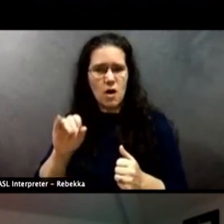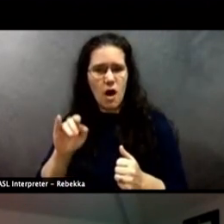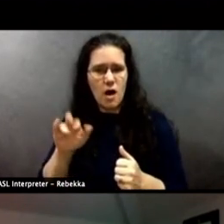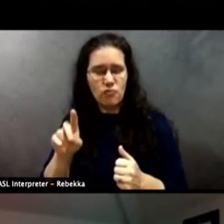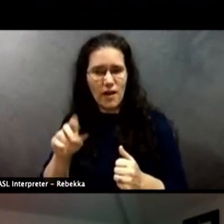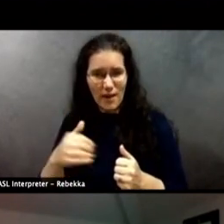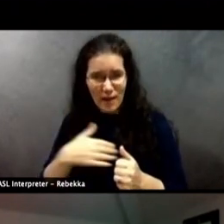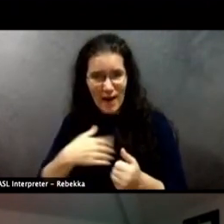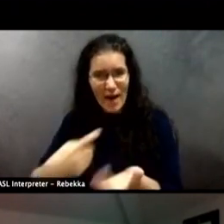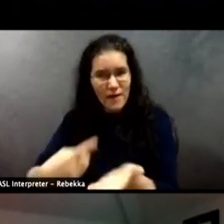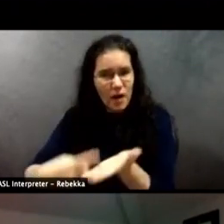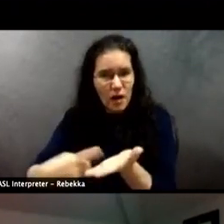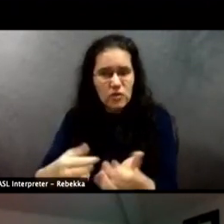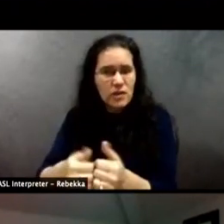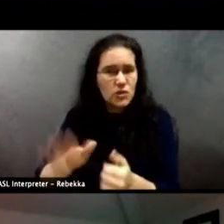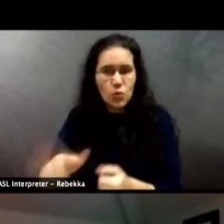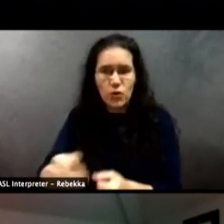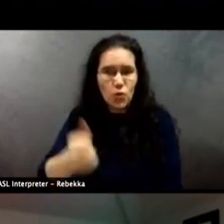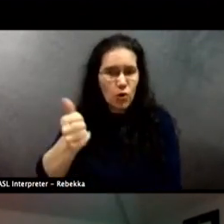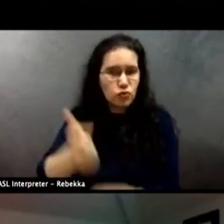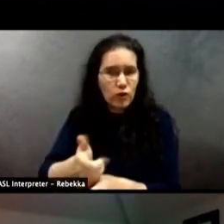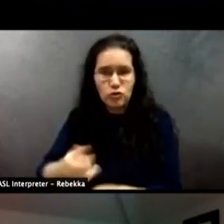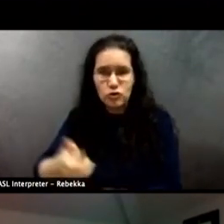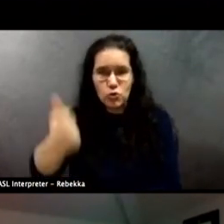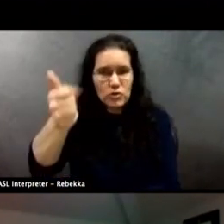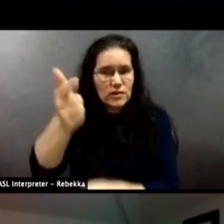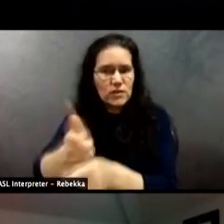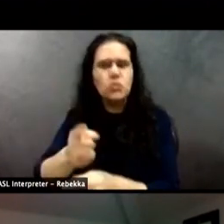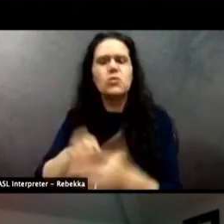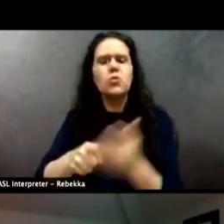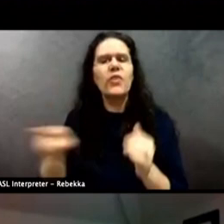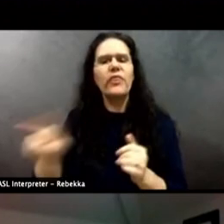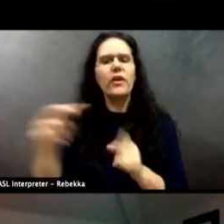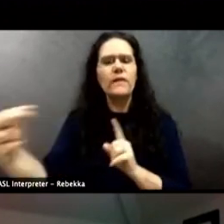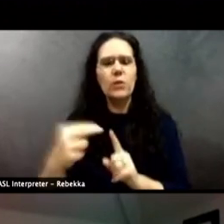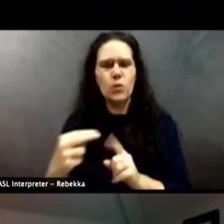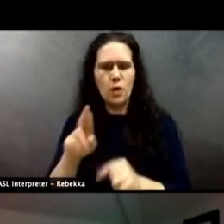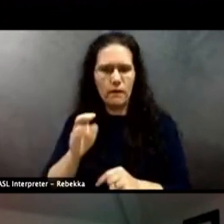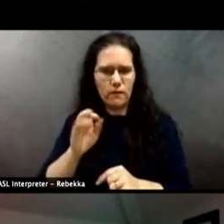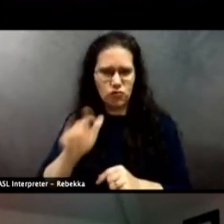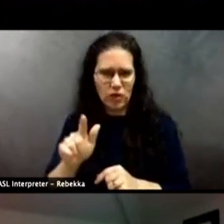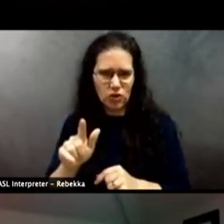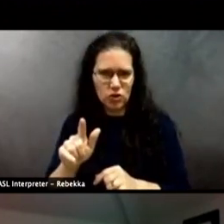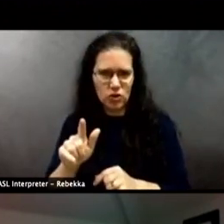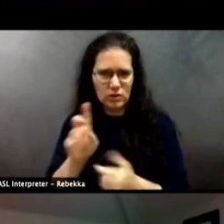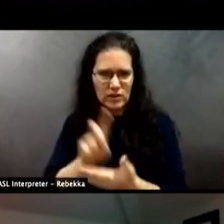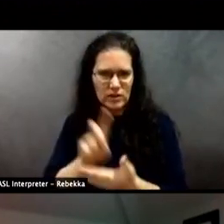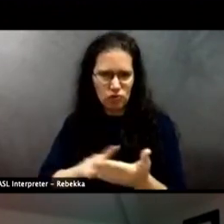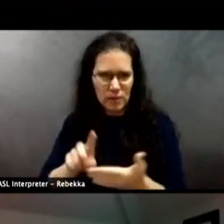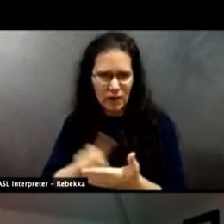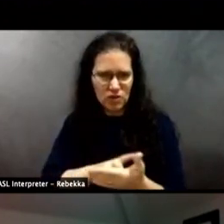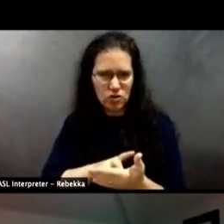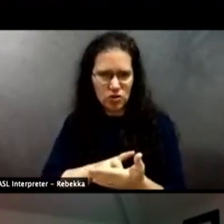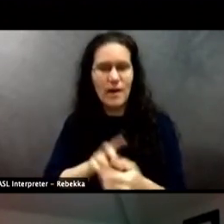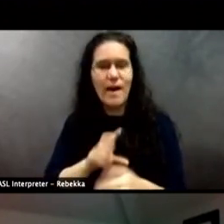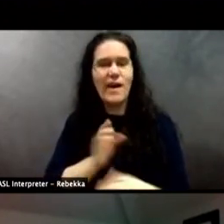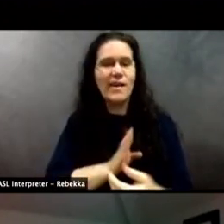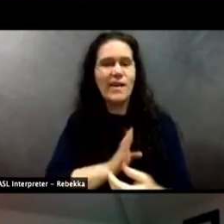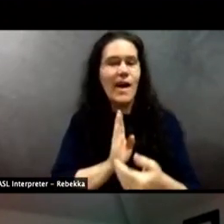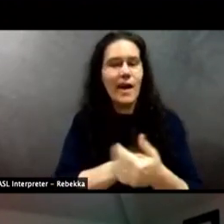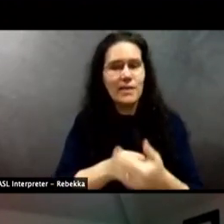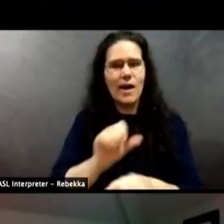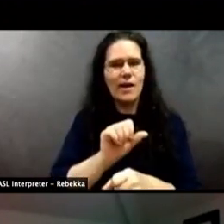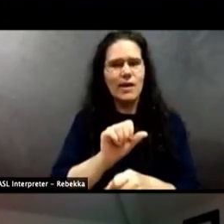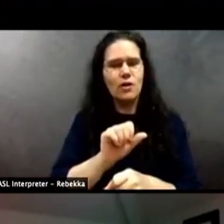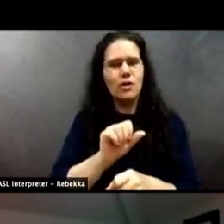as to what they think about racial discrimination and anti-racism work within the police